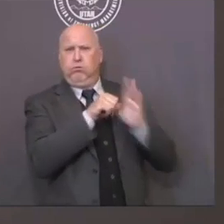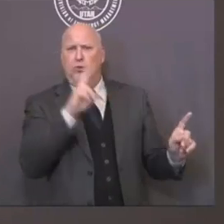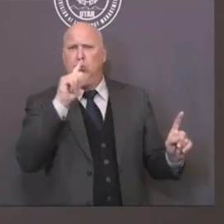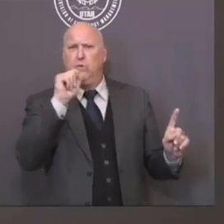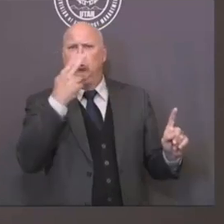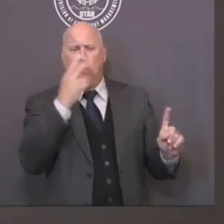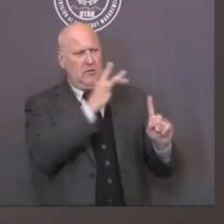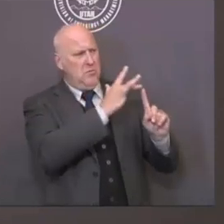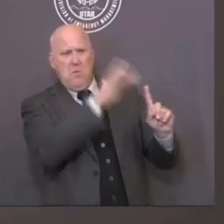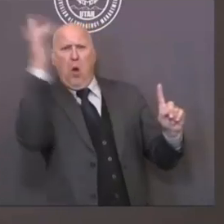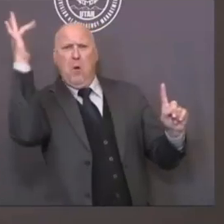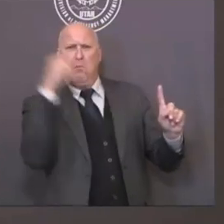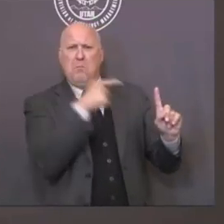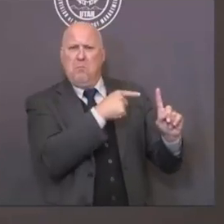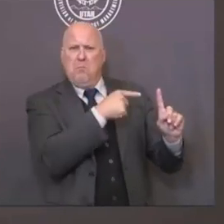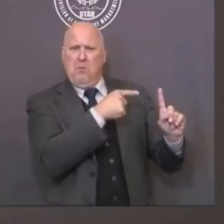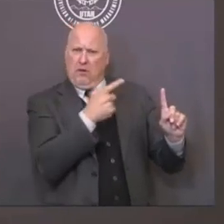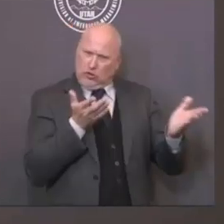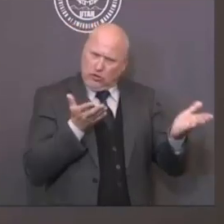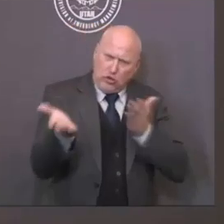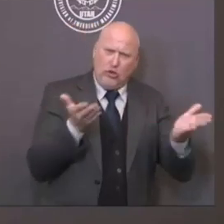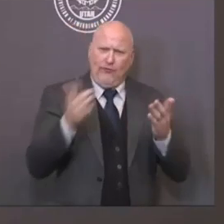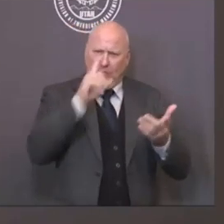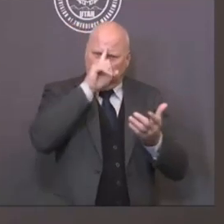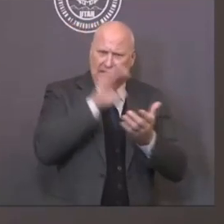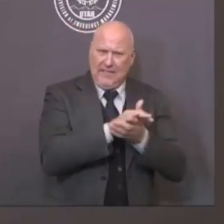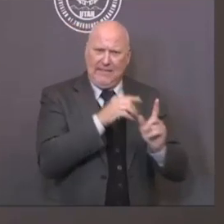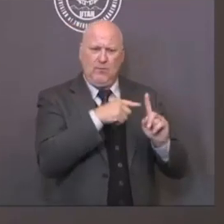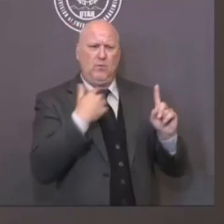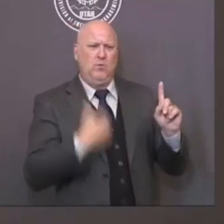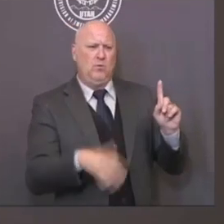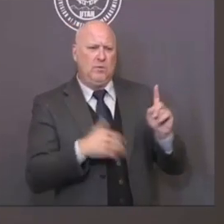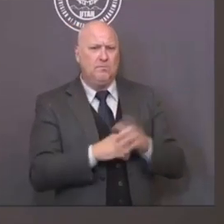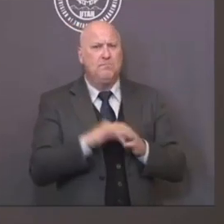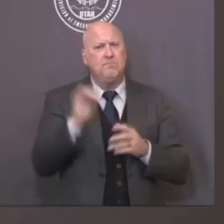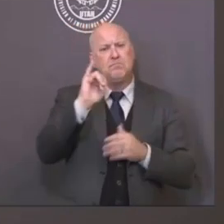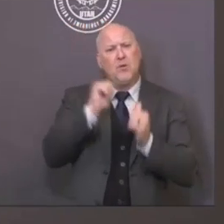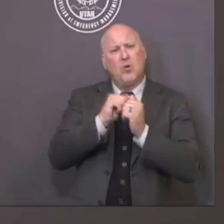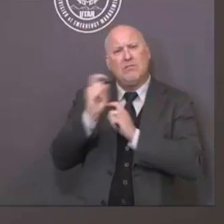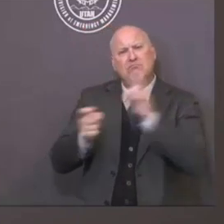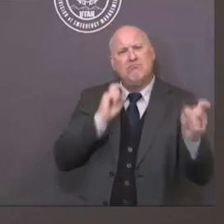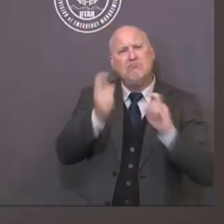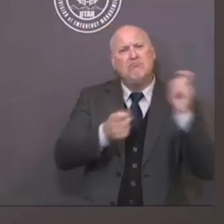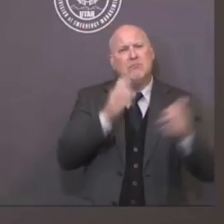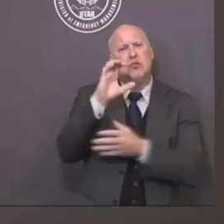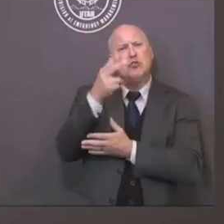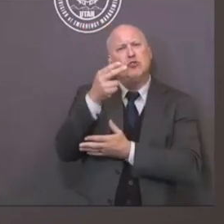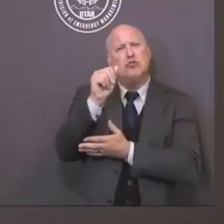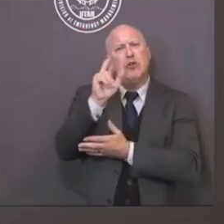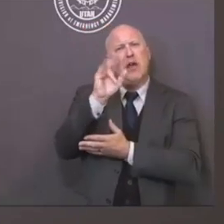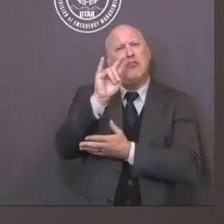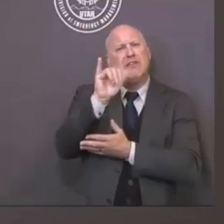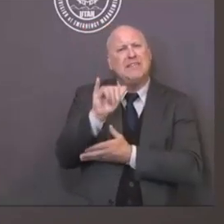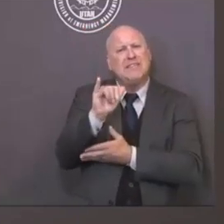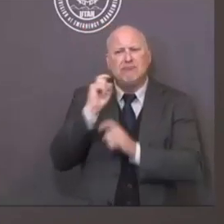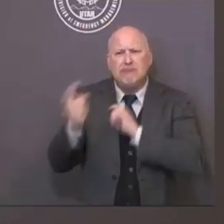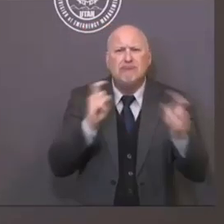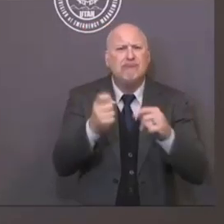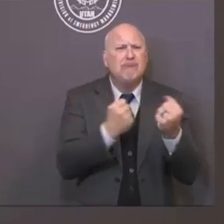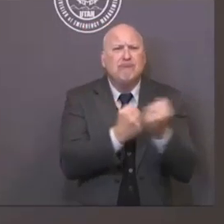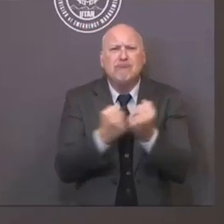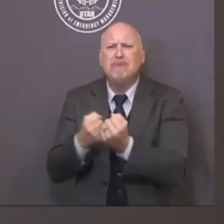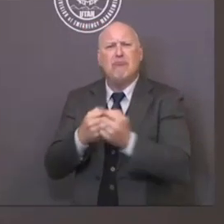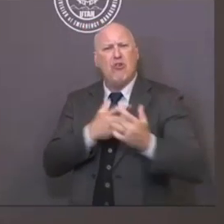resources and donating it to those who are less fortunate and have a need. That tells me